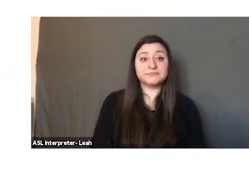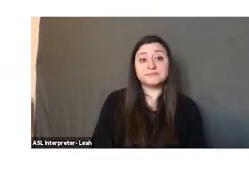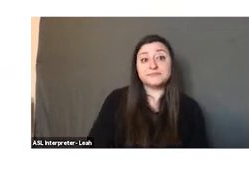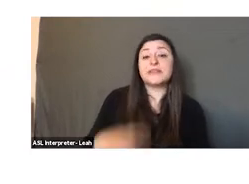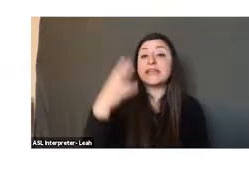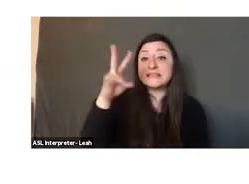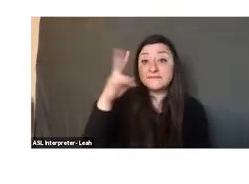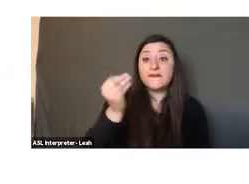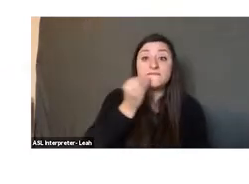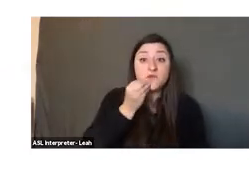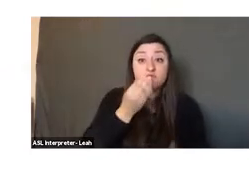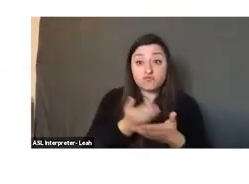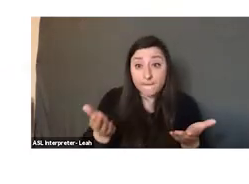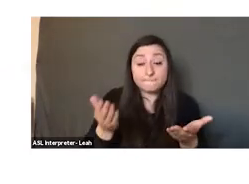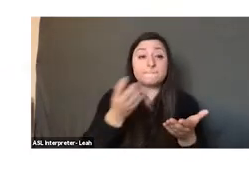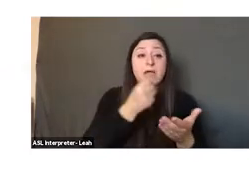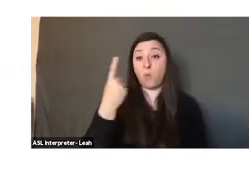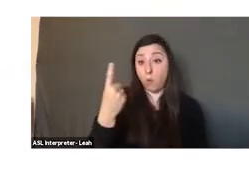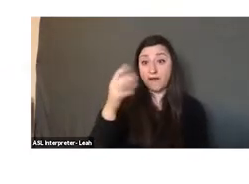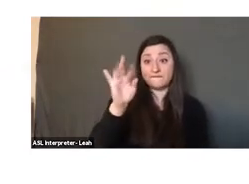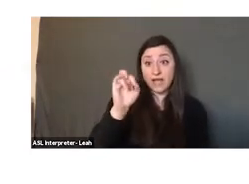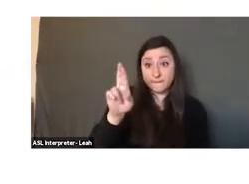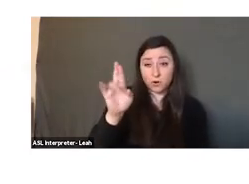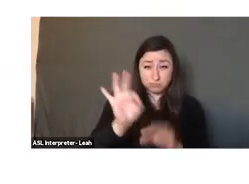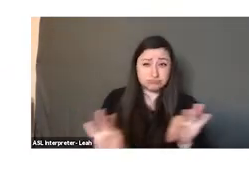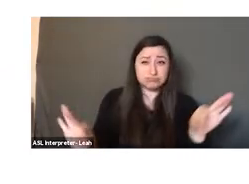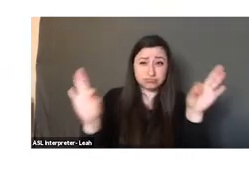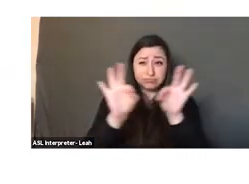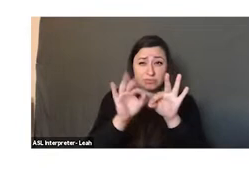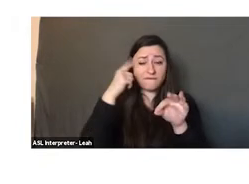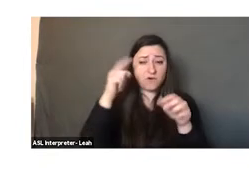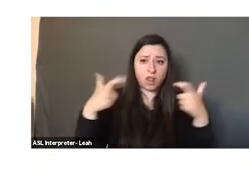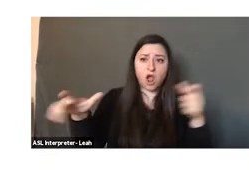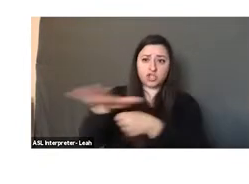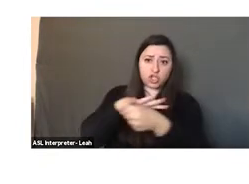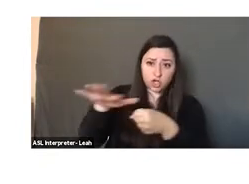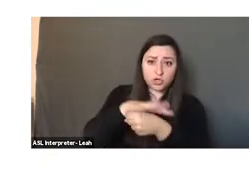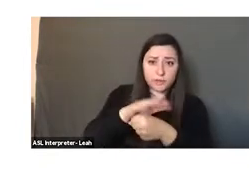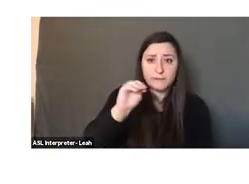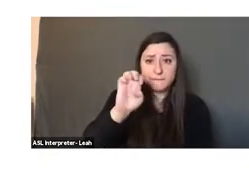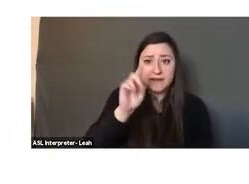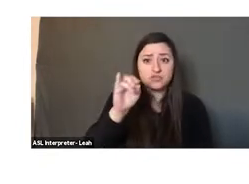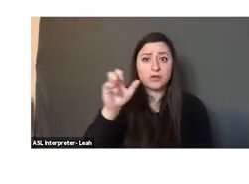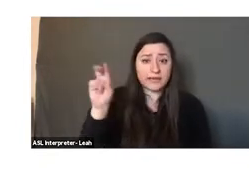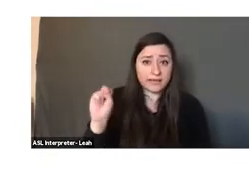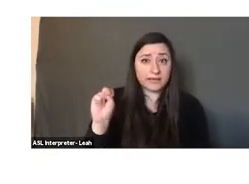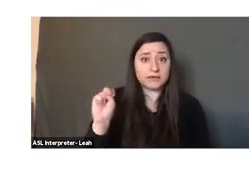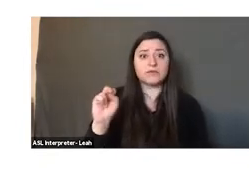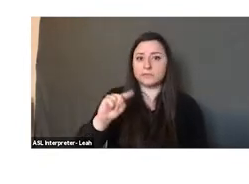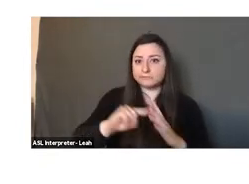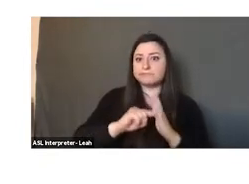crops and one fiber crop that became important over a large area of the Mediterranean world were introduced